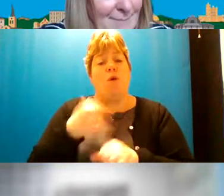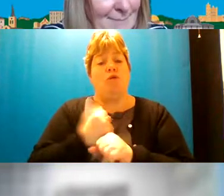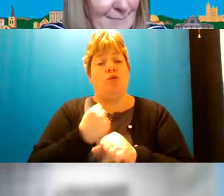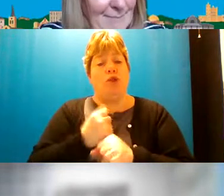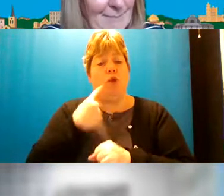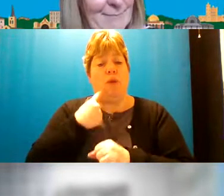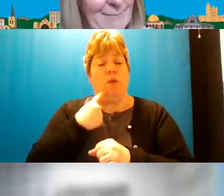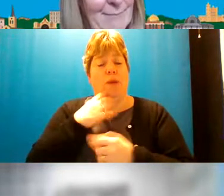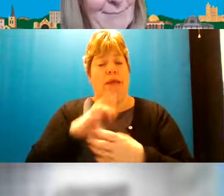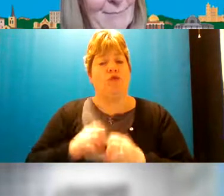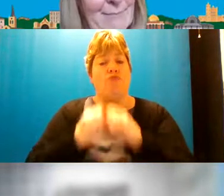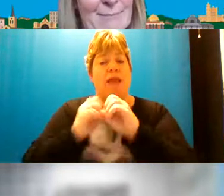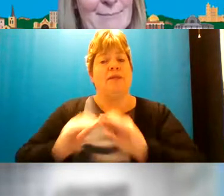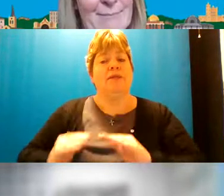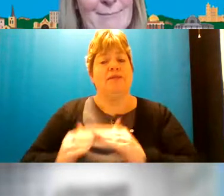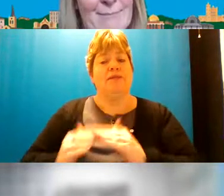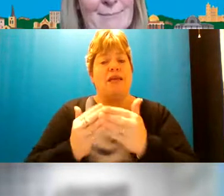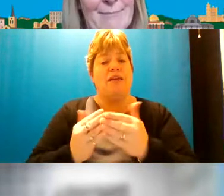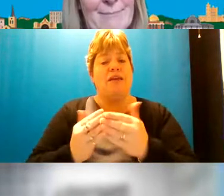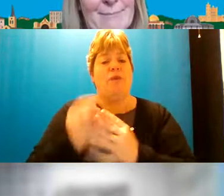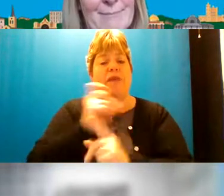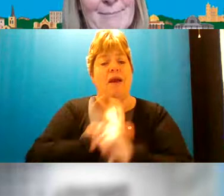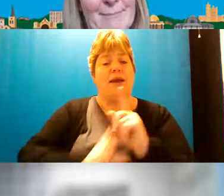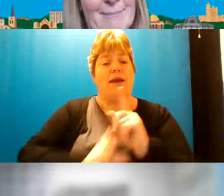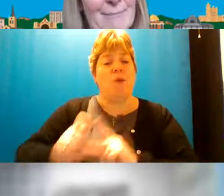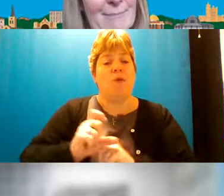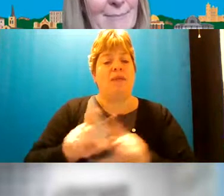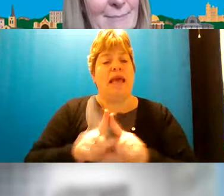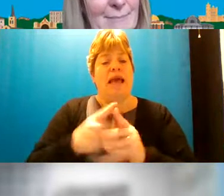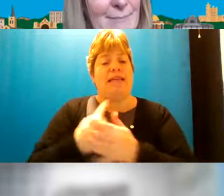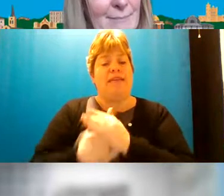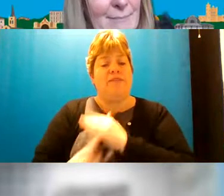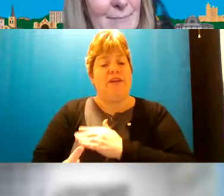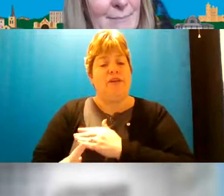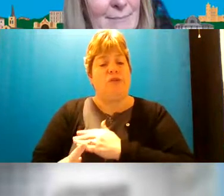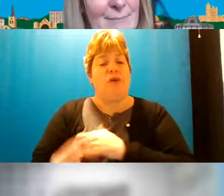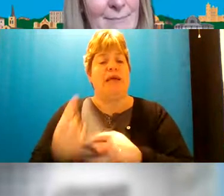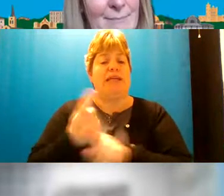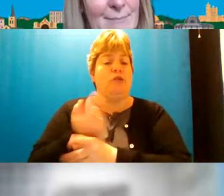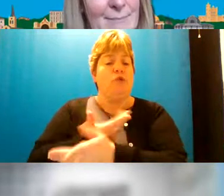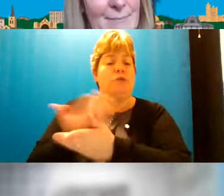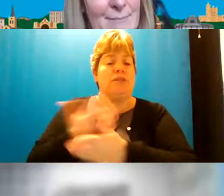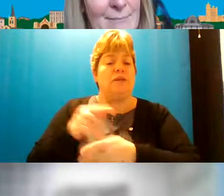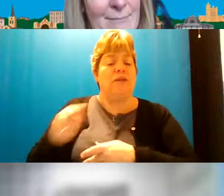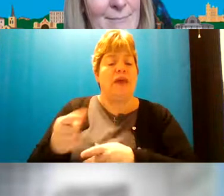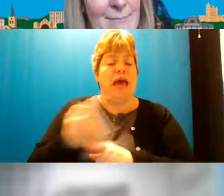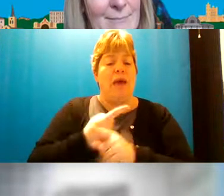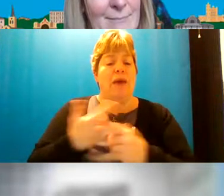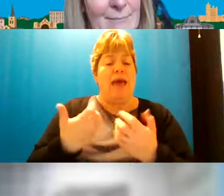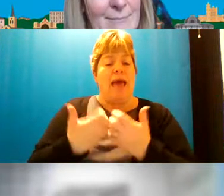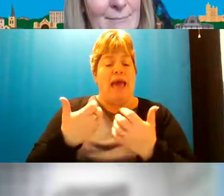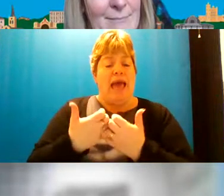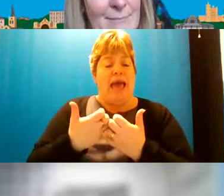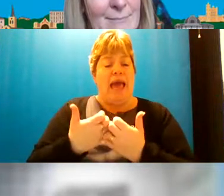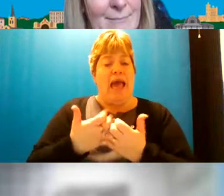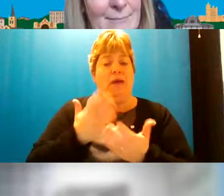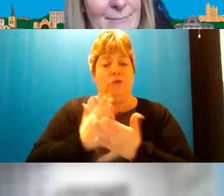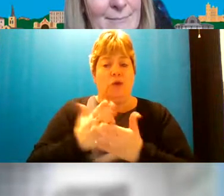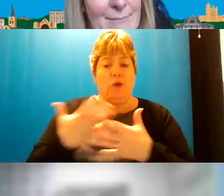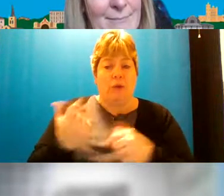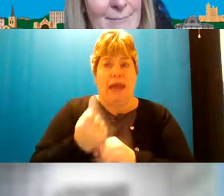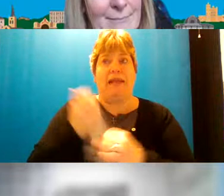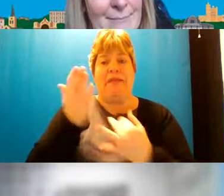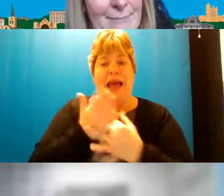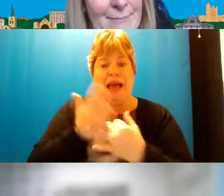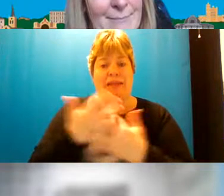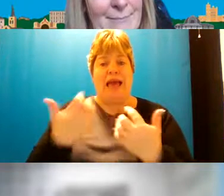design services with um communities and and individuals is discuss that bit around actually how do you get access how do